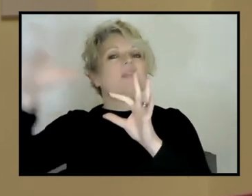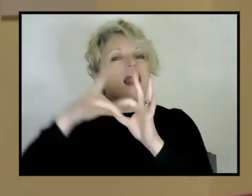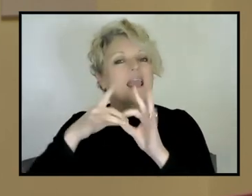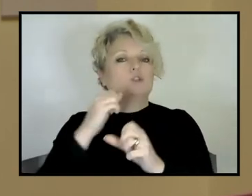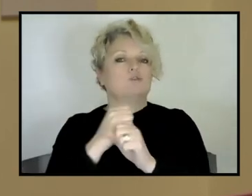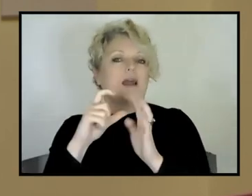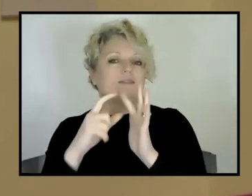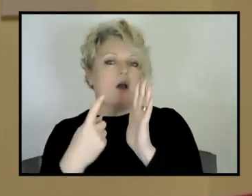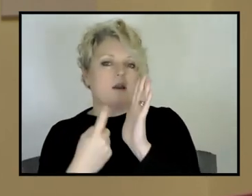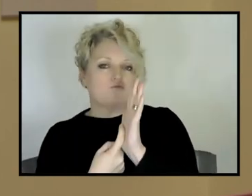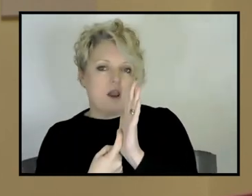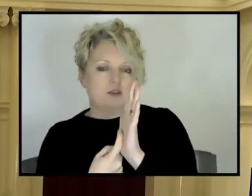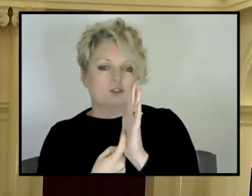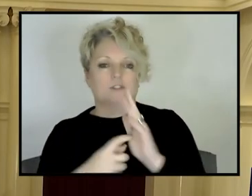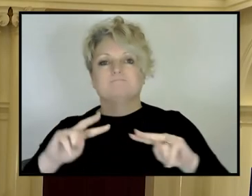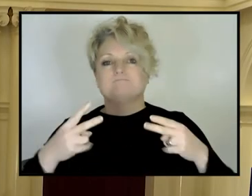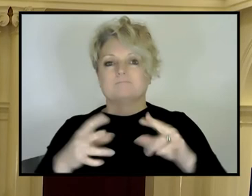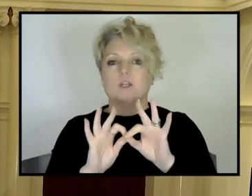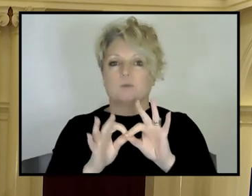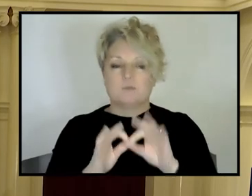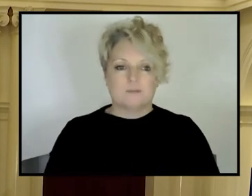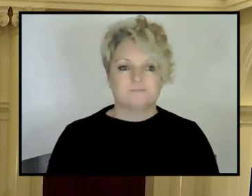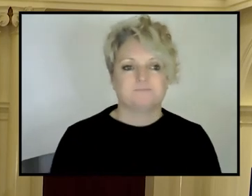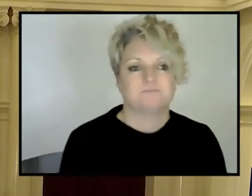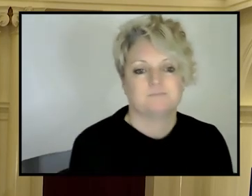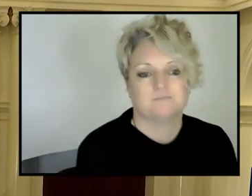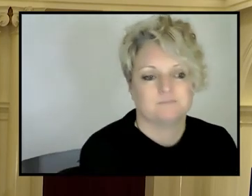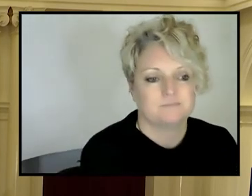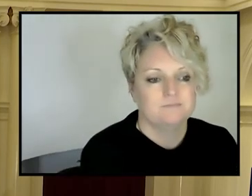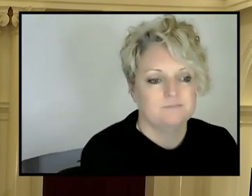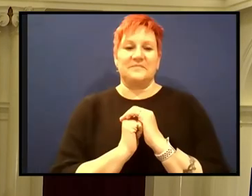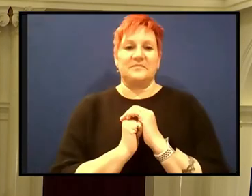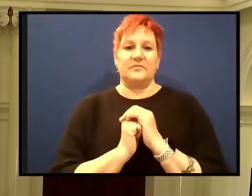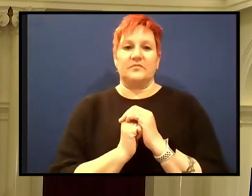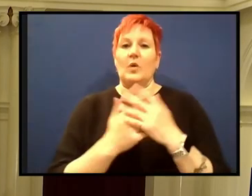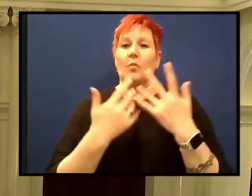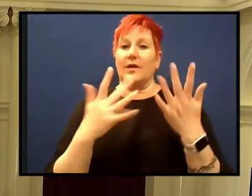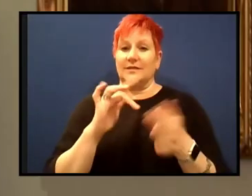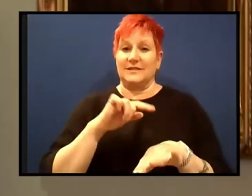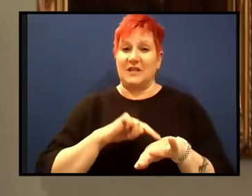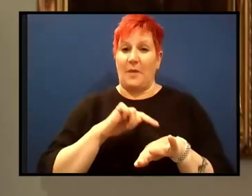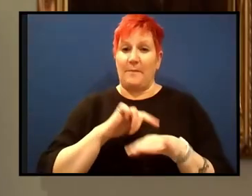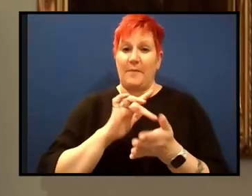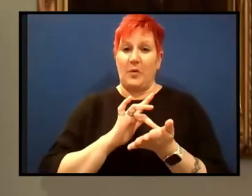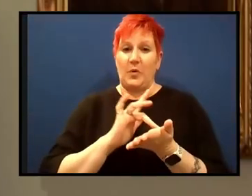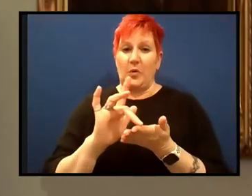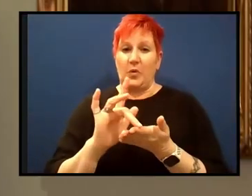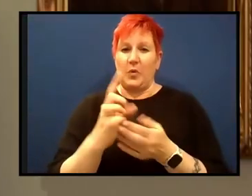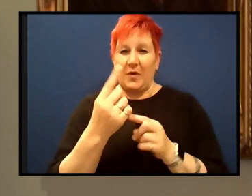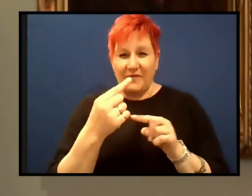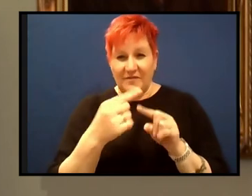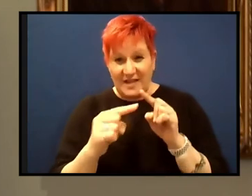dividing range is there. So. Well, we're just about out of time. Just one quick question. Uh,